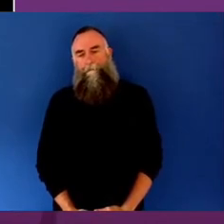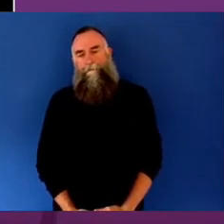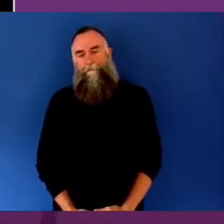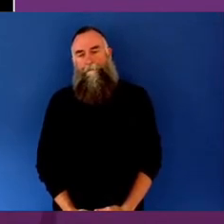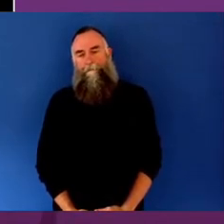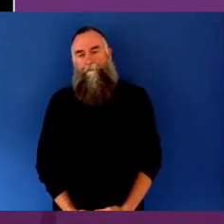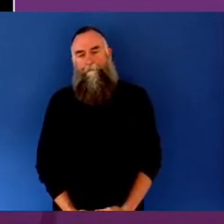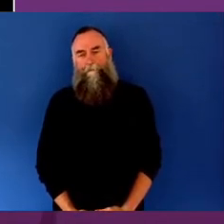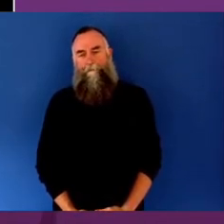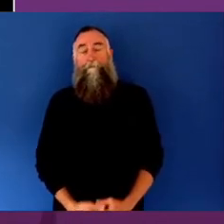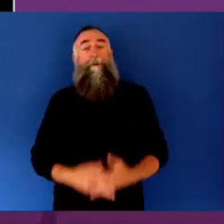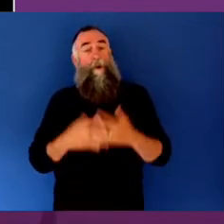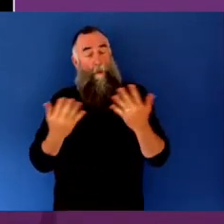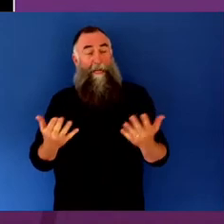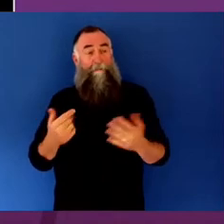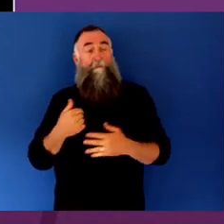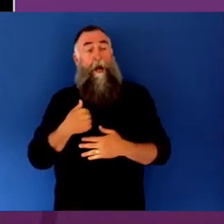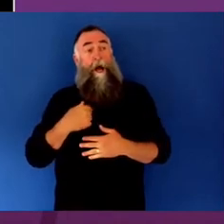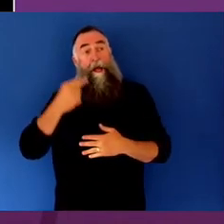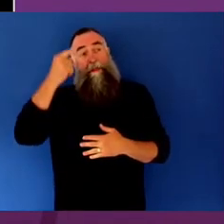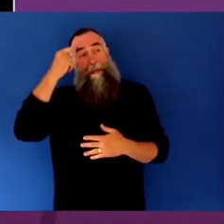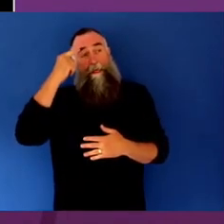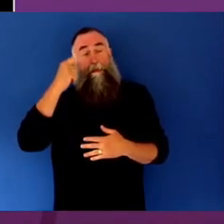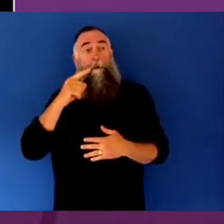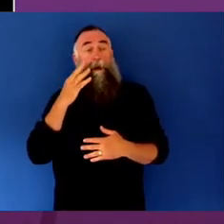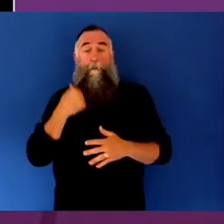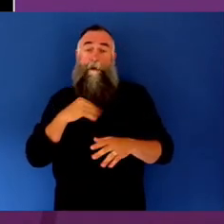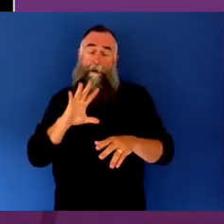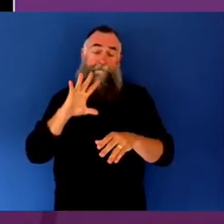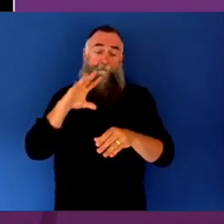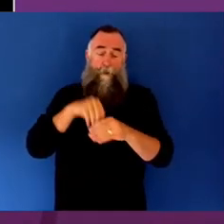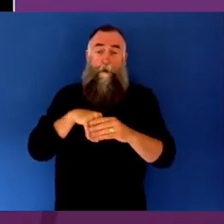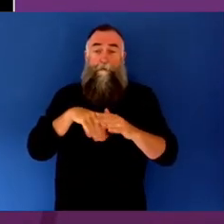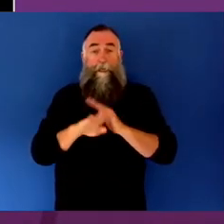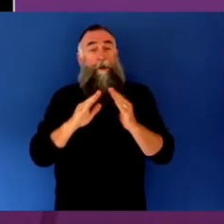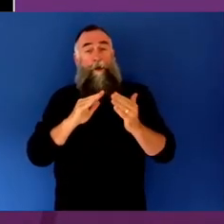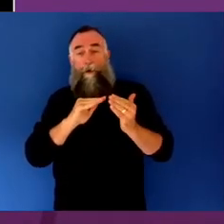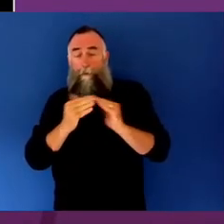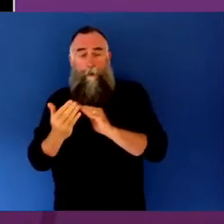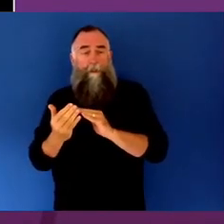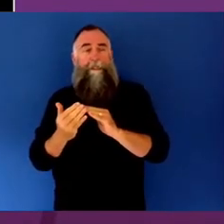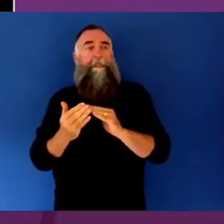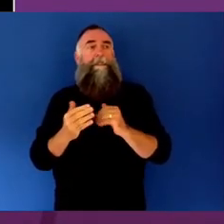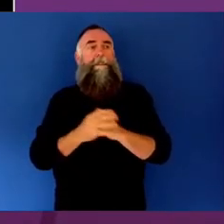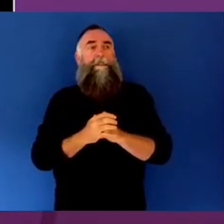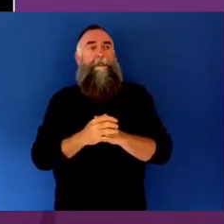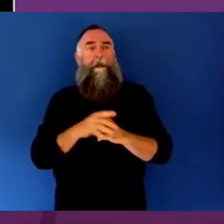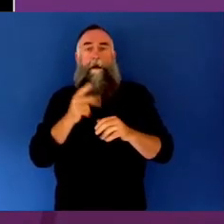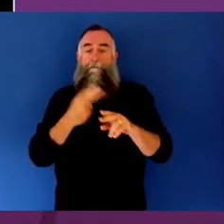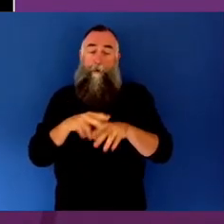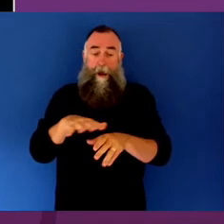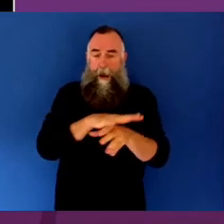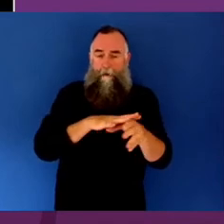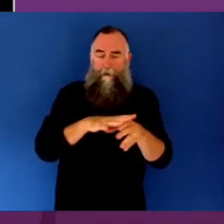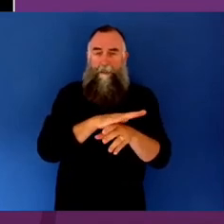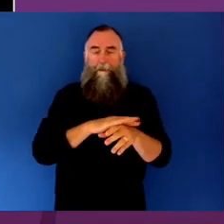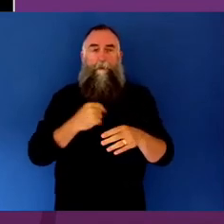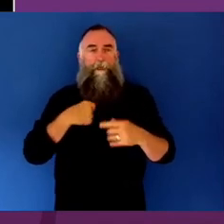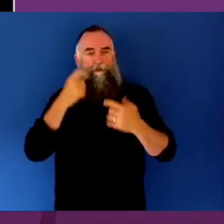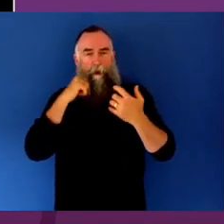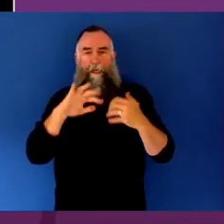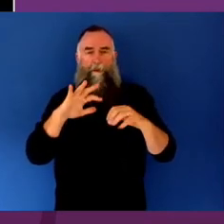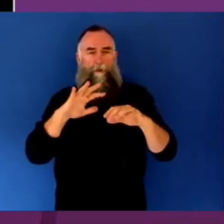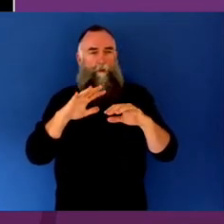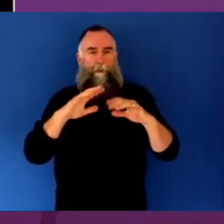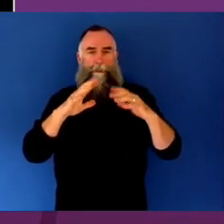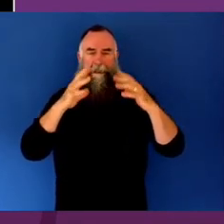of the community is our welcome breaking down of silos and greater coordination and cross-functional approaches to dealing with some of the